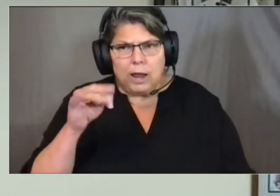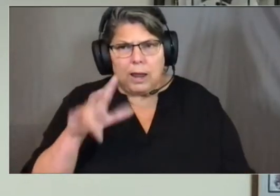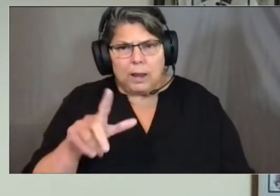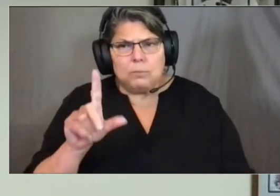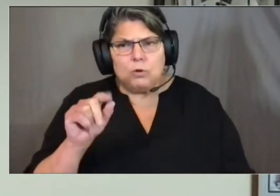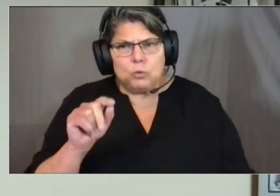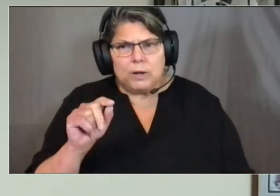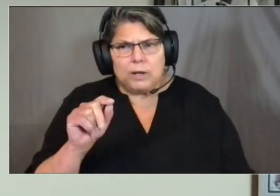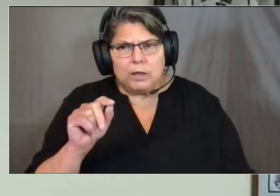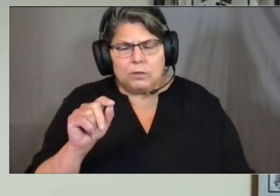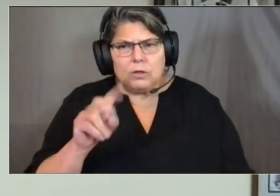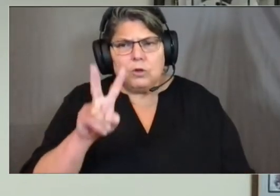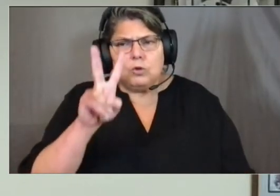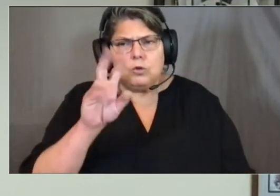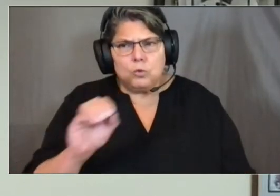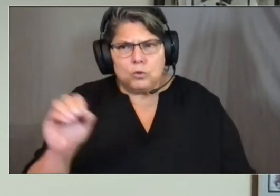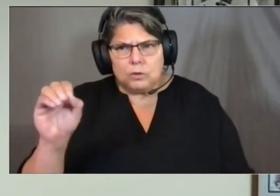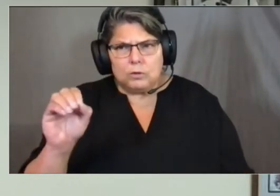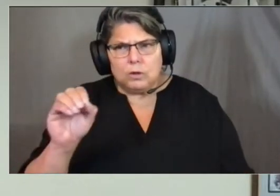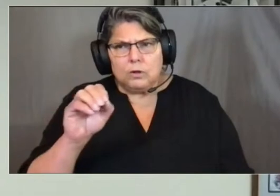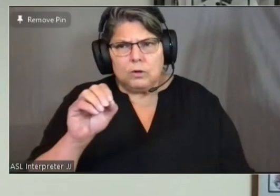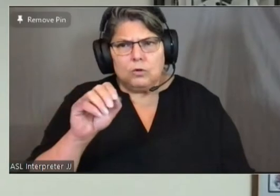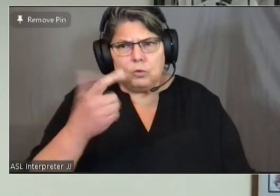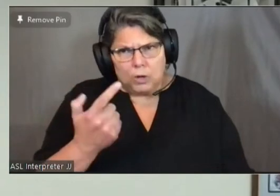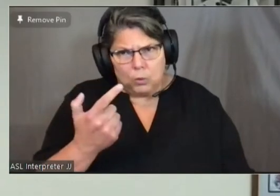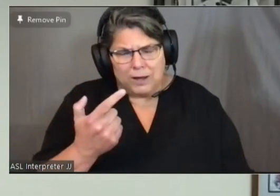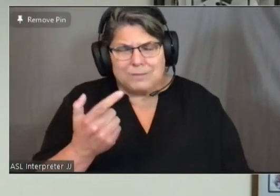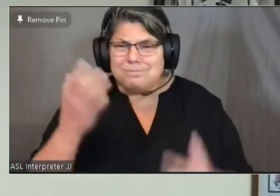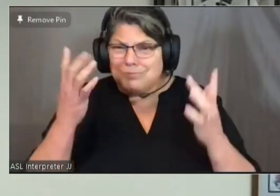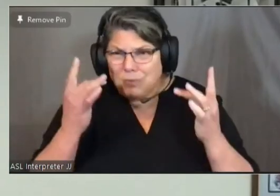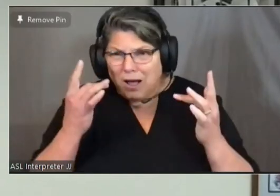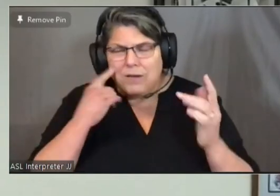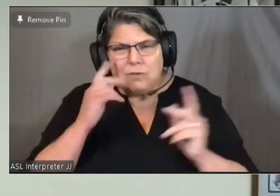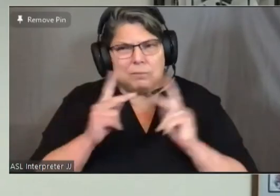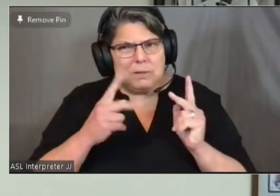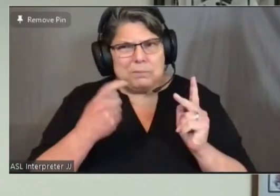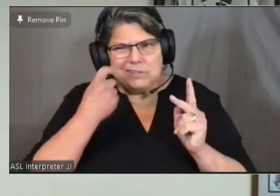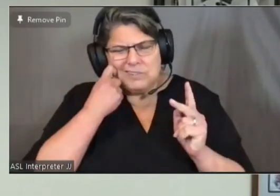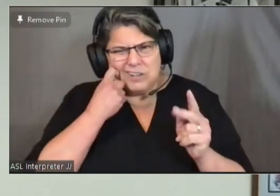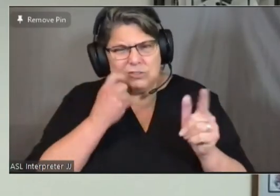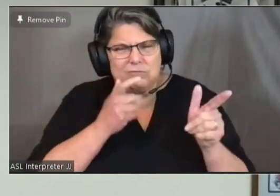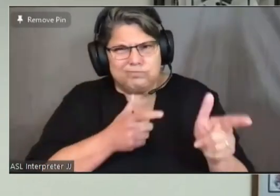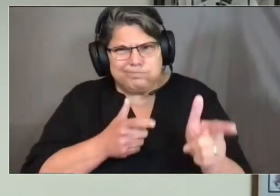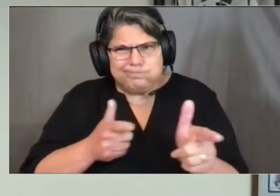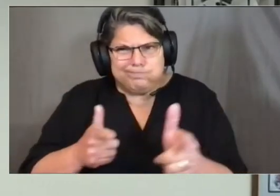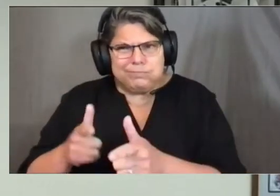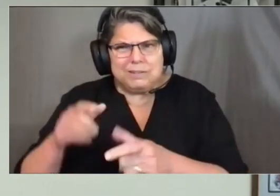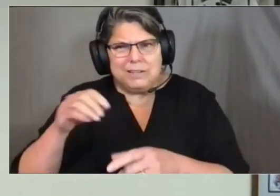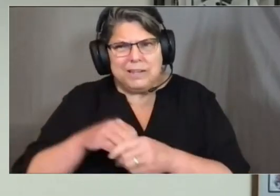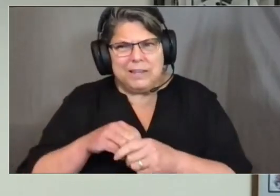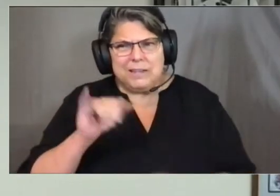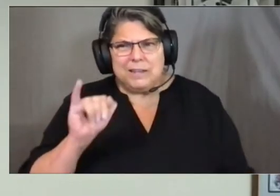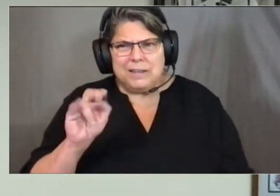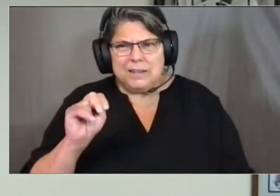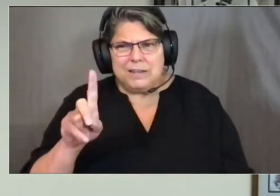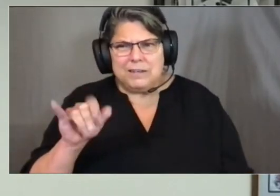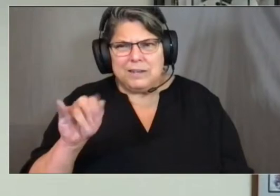2021, to honor the victims of the tragic mass shooting in Indianapolis, Indiana.